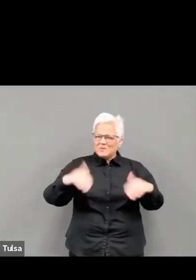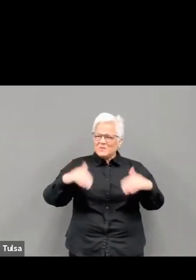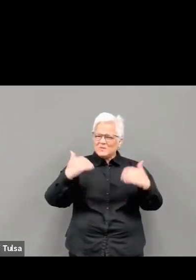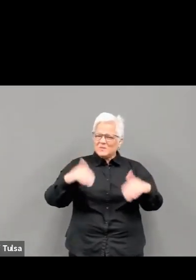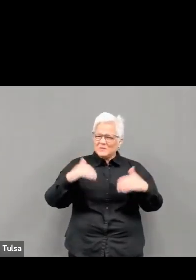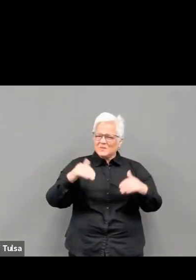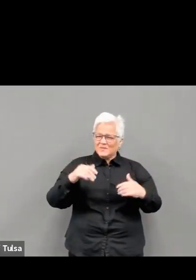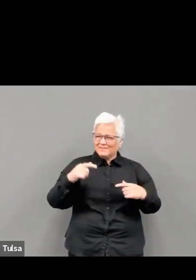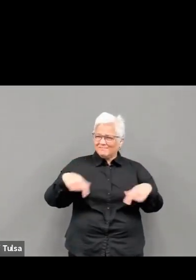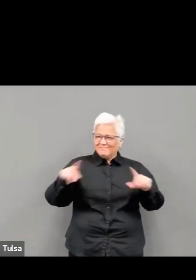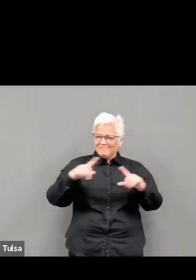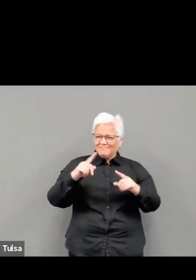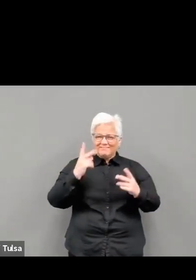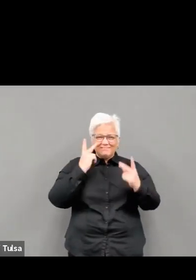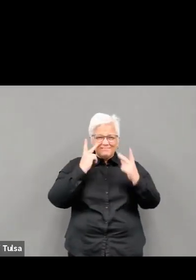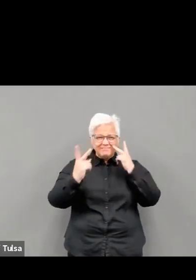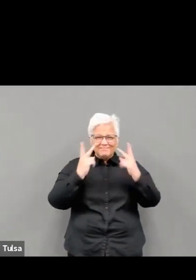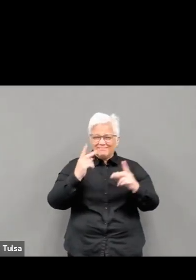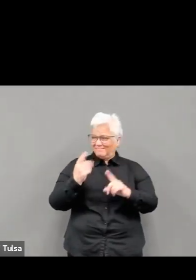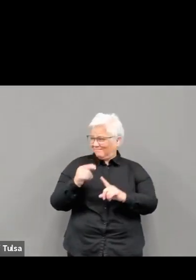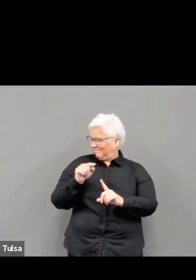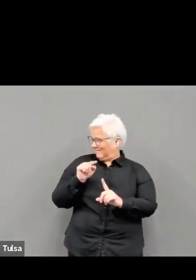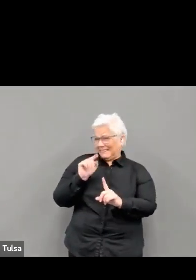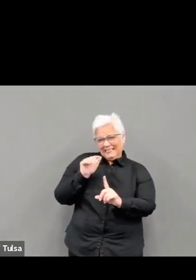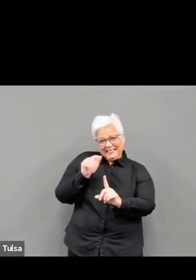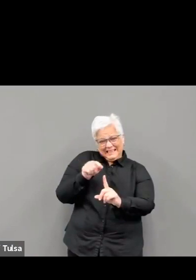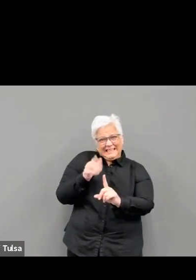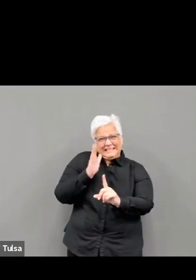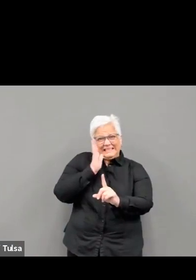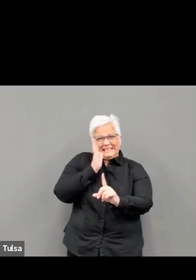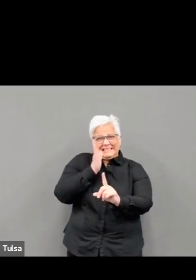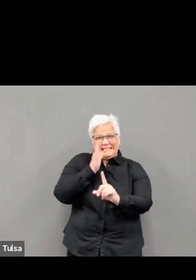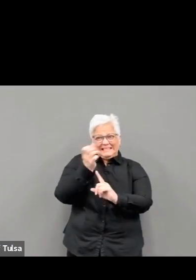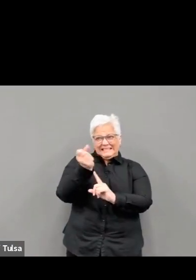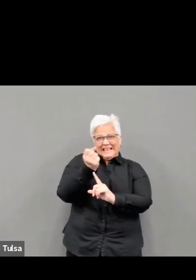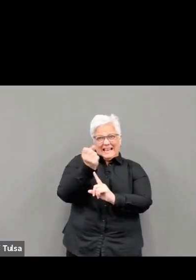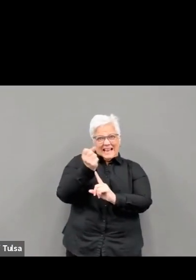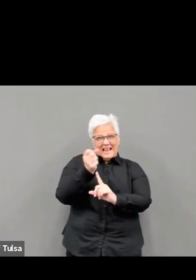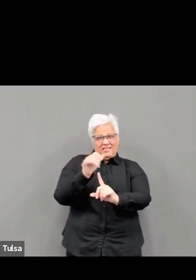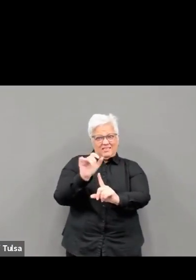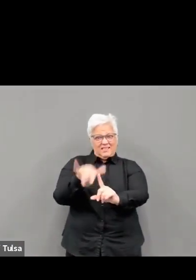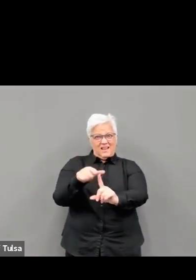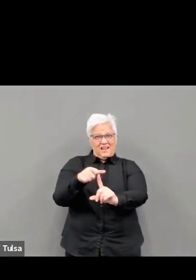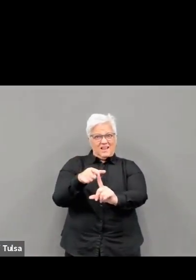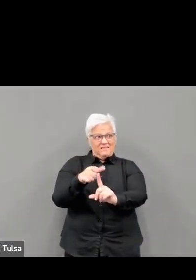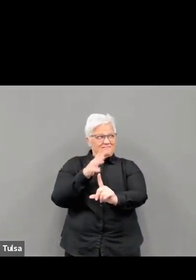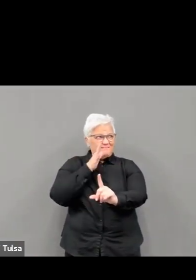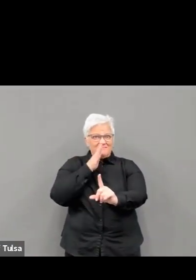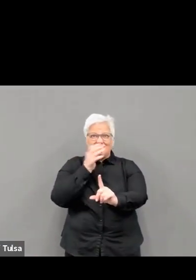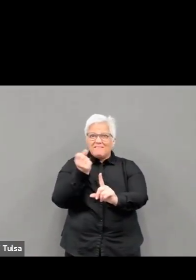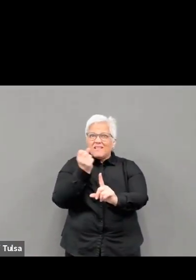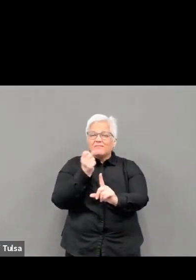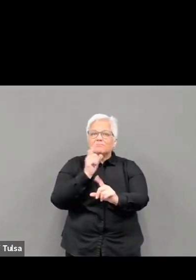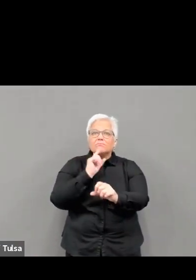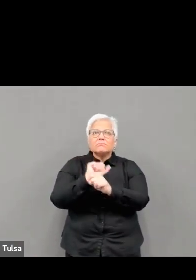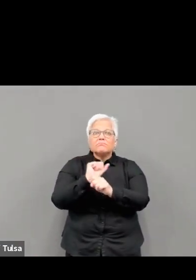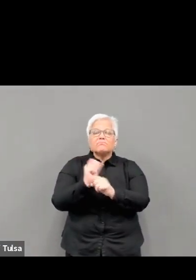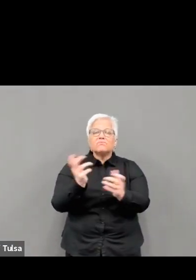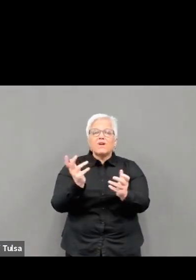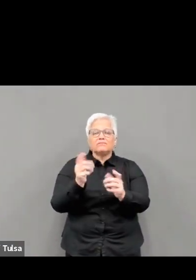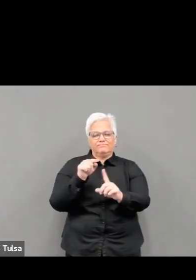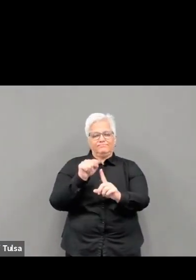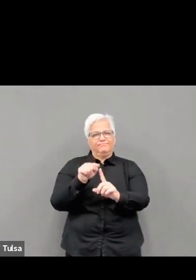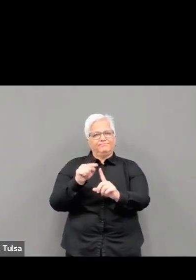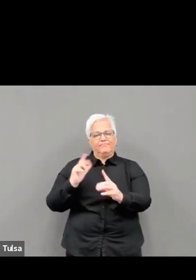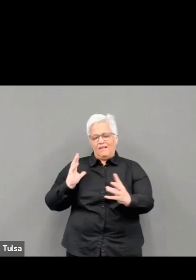Saturday will mark the one-year anniversary of the first confirmed case in Oklahoma. We are thankful we took the necessary steps to keep,